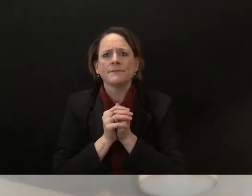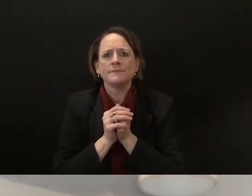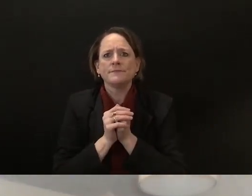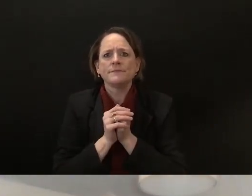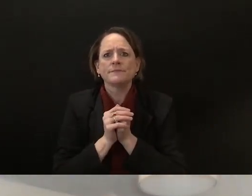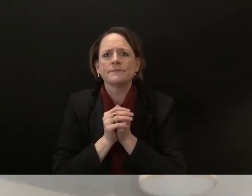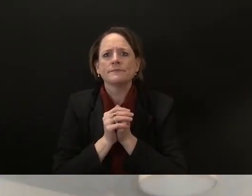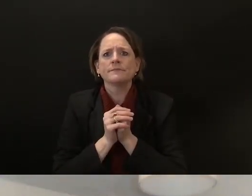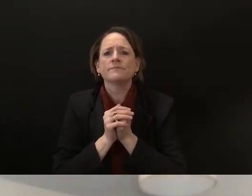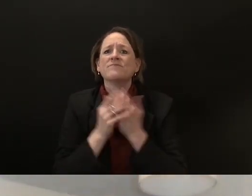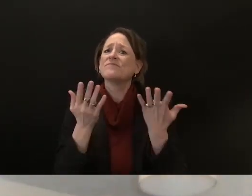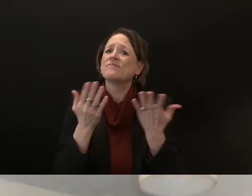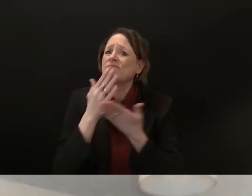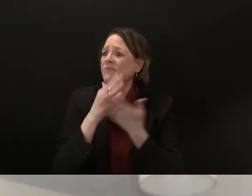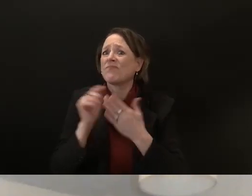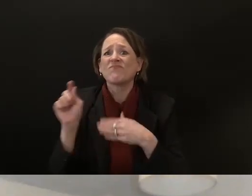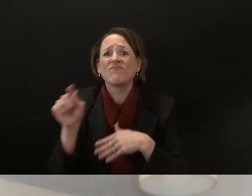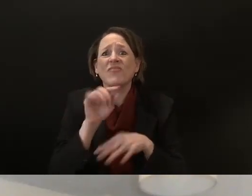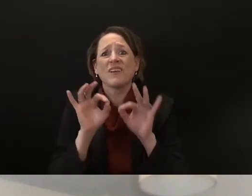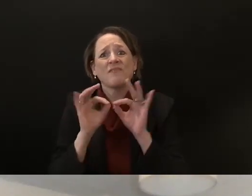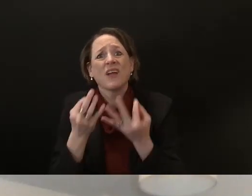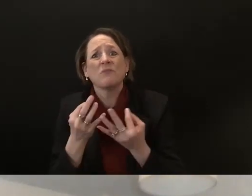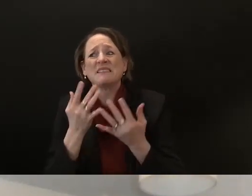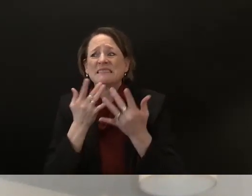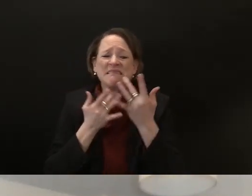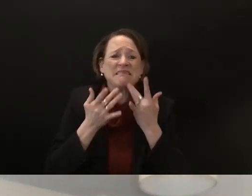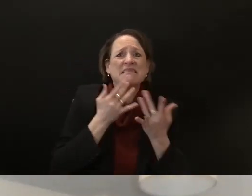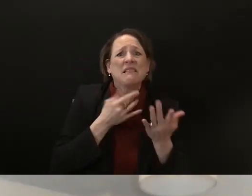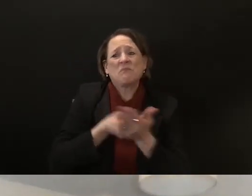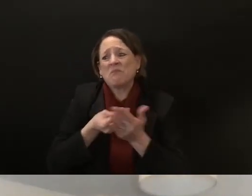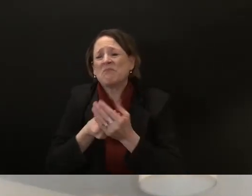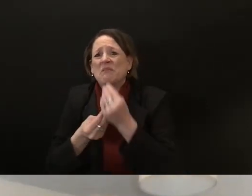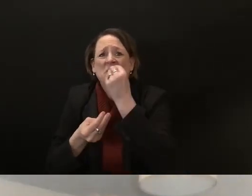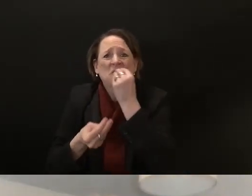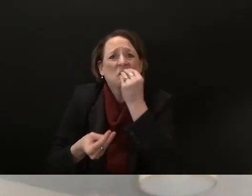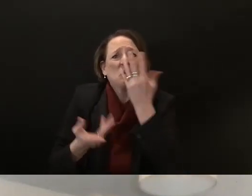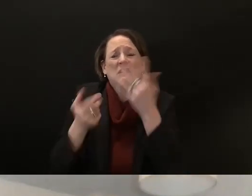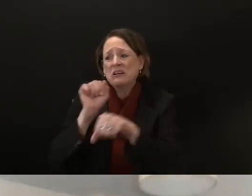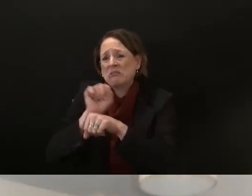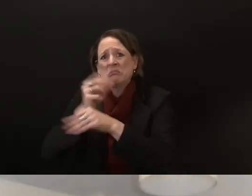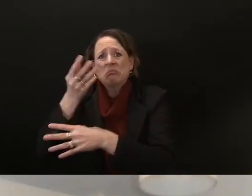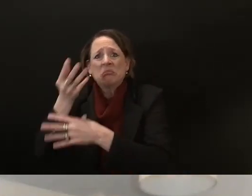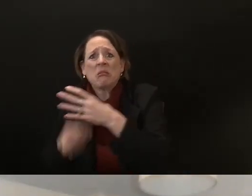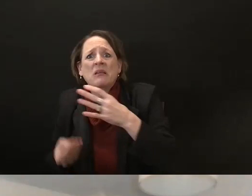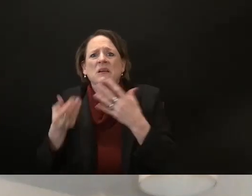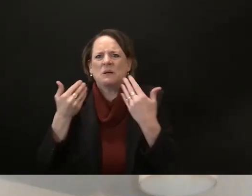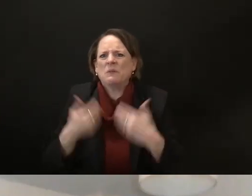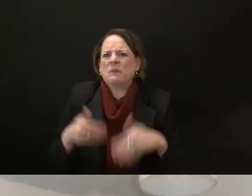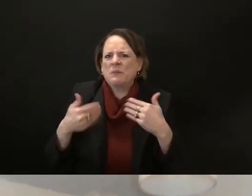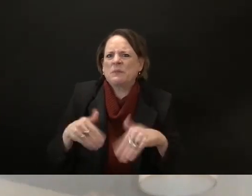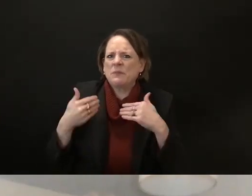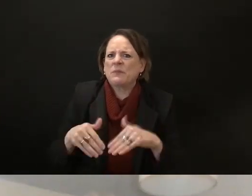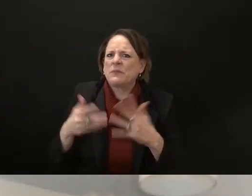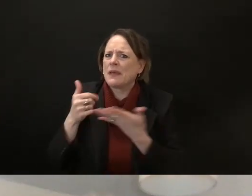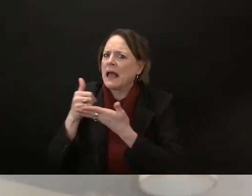um and stuff like that so yeah and um and again if people want to talk more about any of these subjects we're also happy